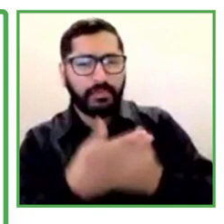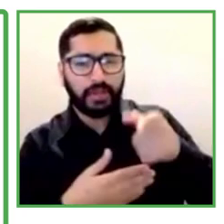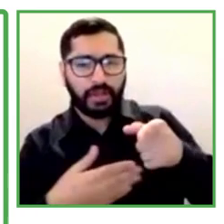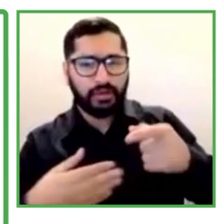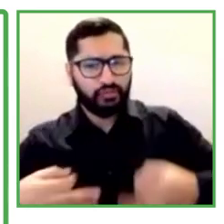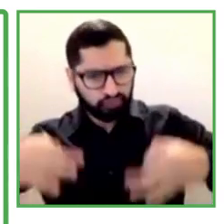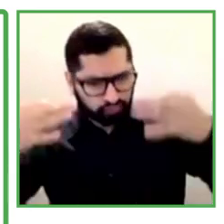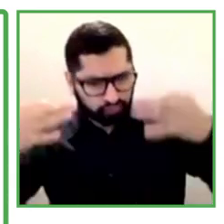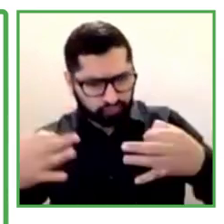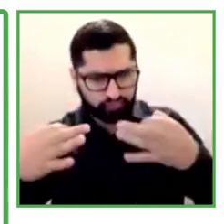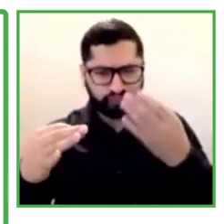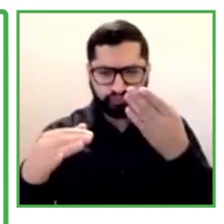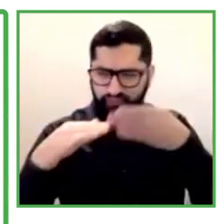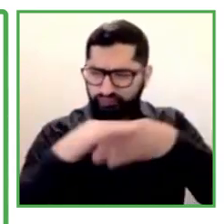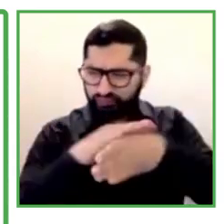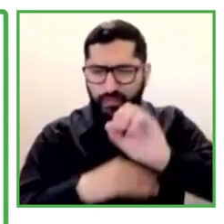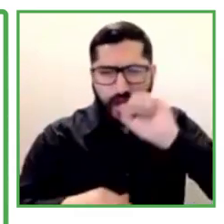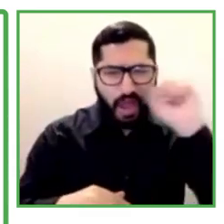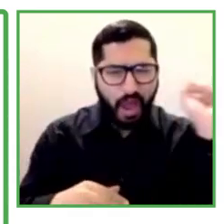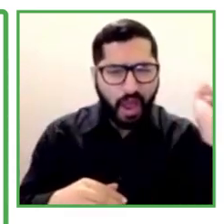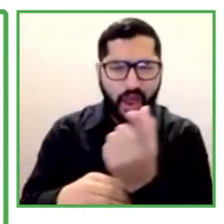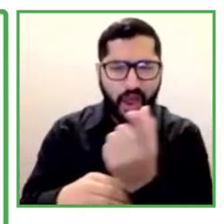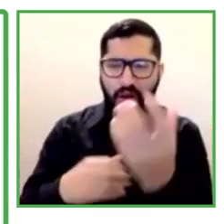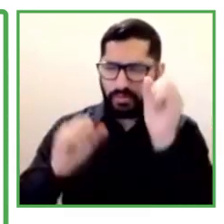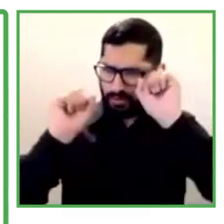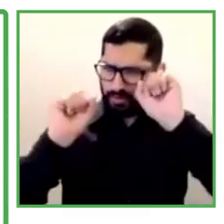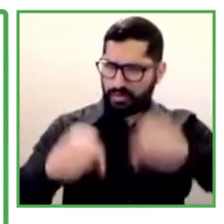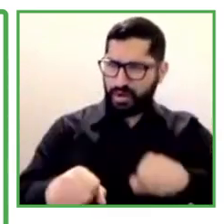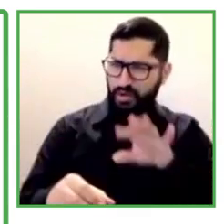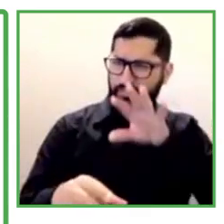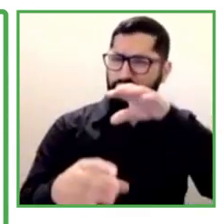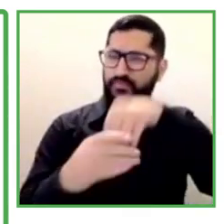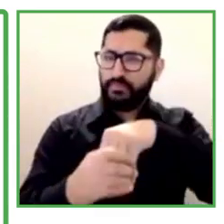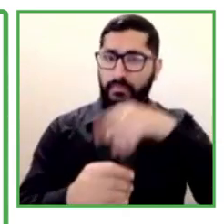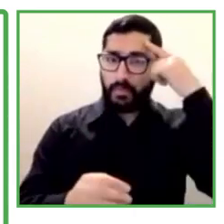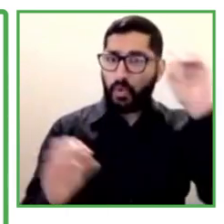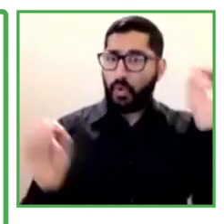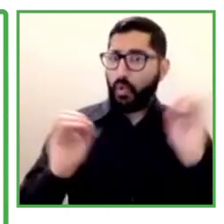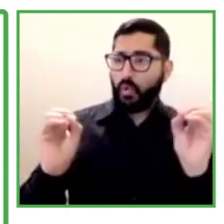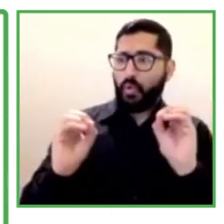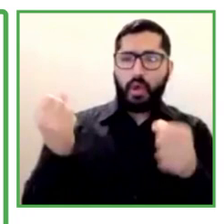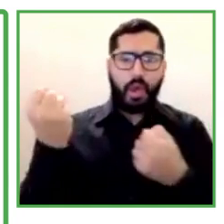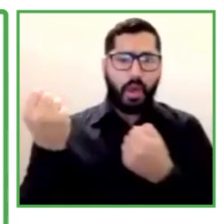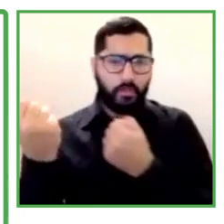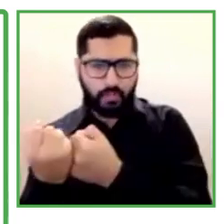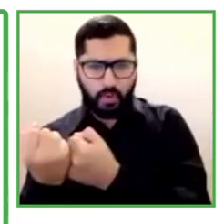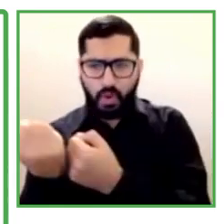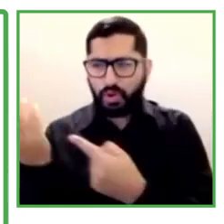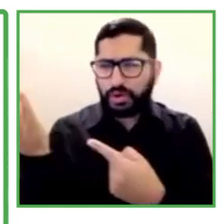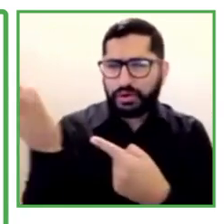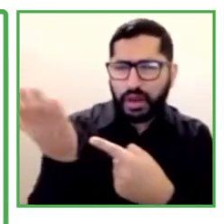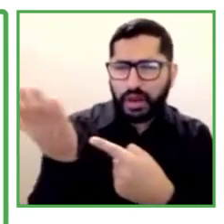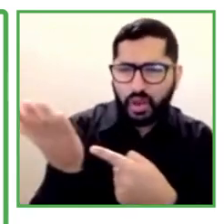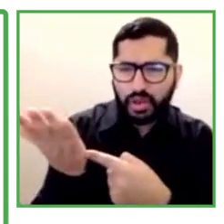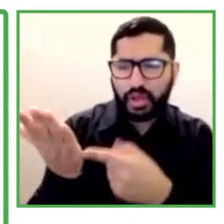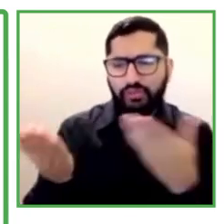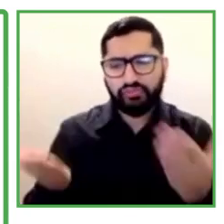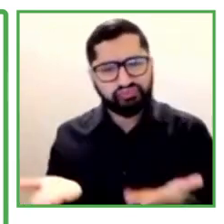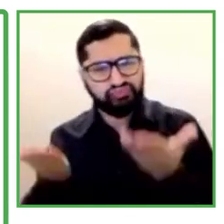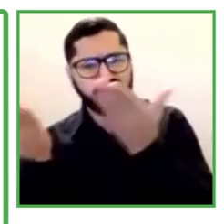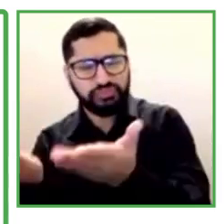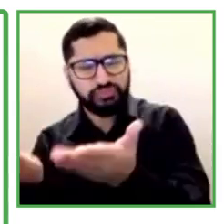assistive technologies or they are not included in decision-making